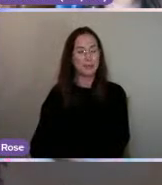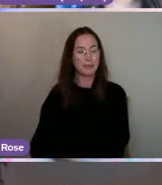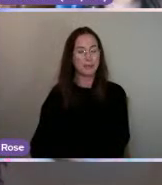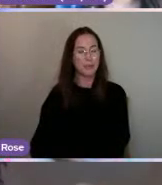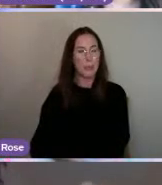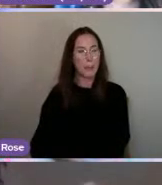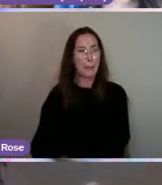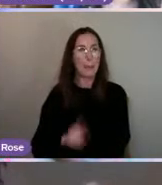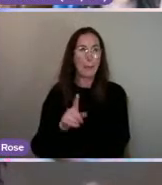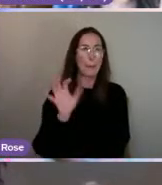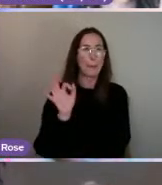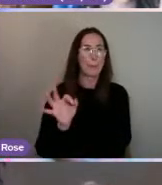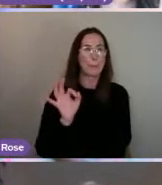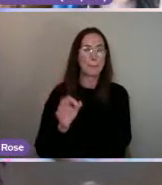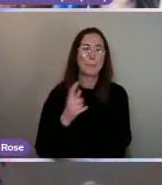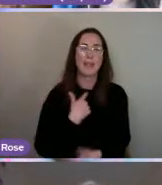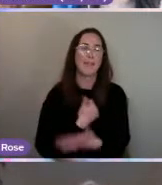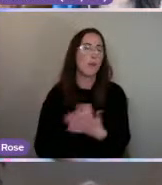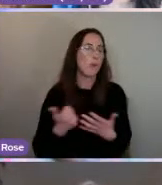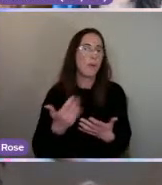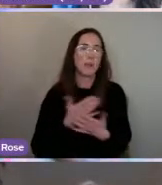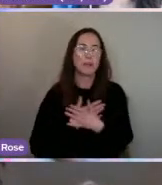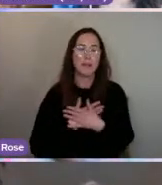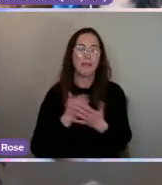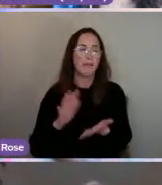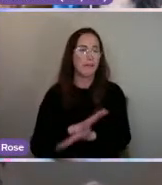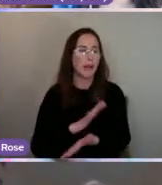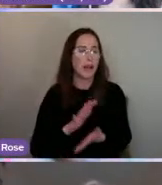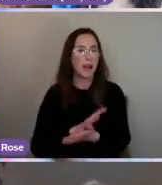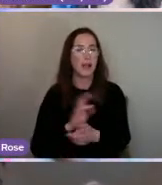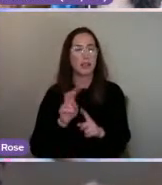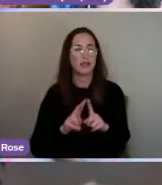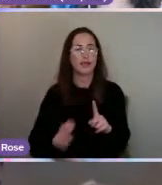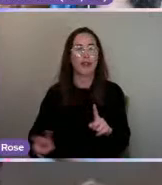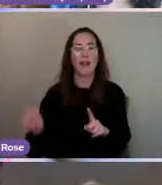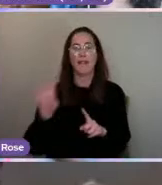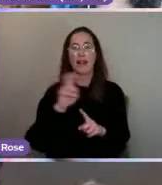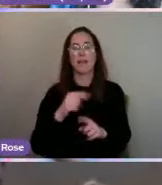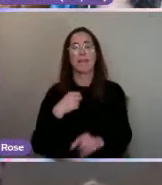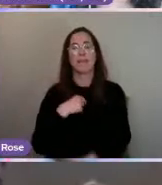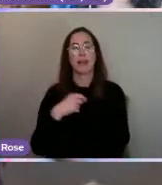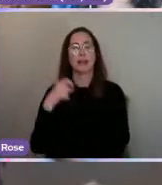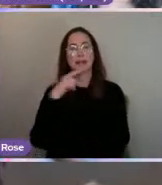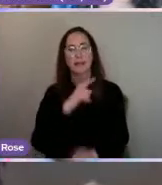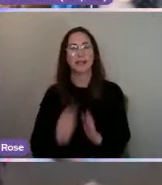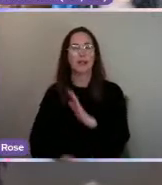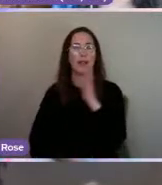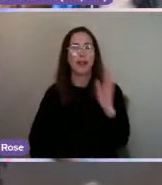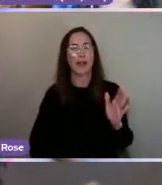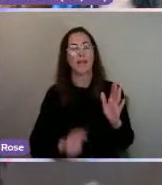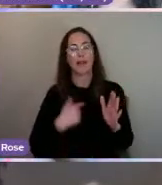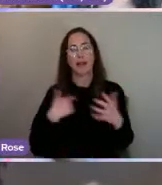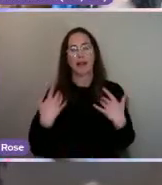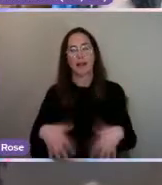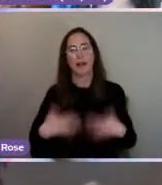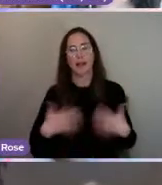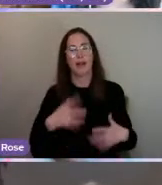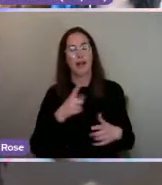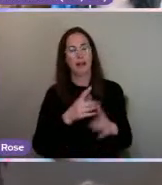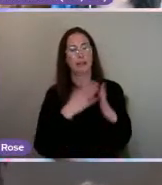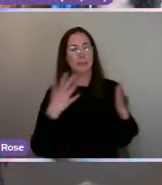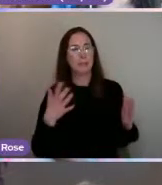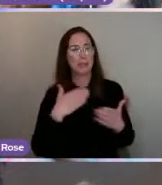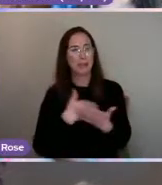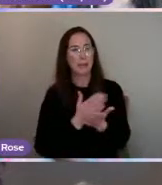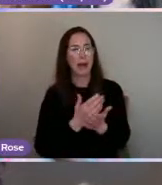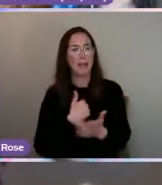then I've always loved fun and travel. My son's on the left there, because obviously being a good mum is a major part of my life. And